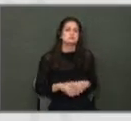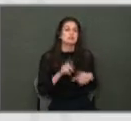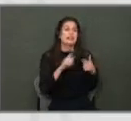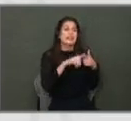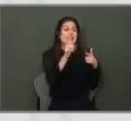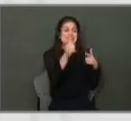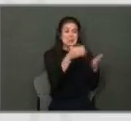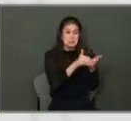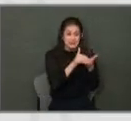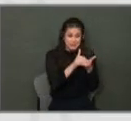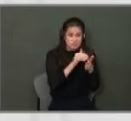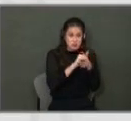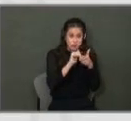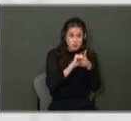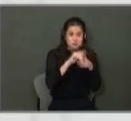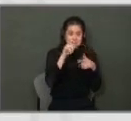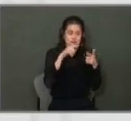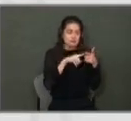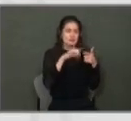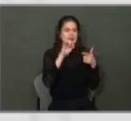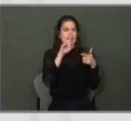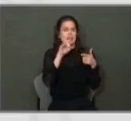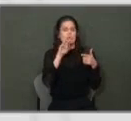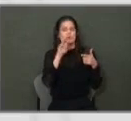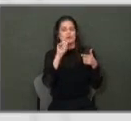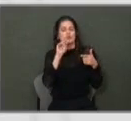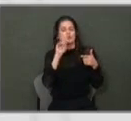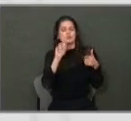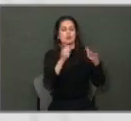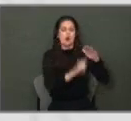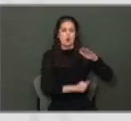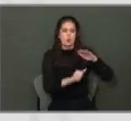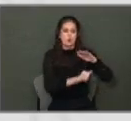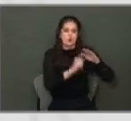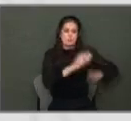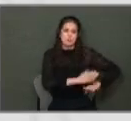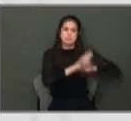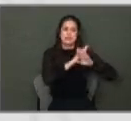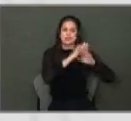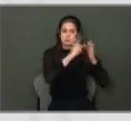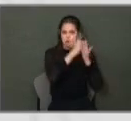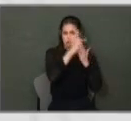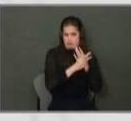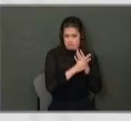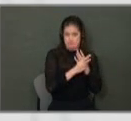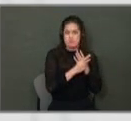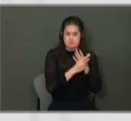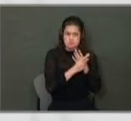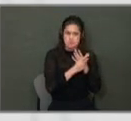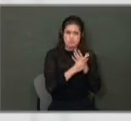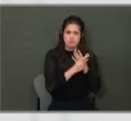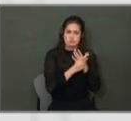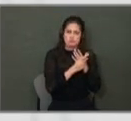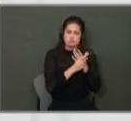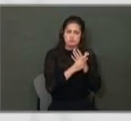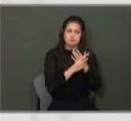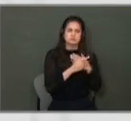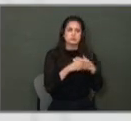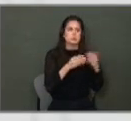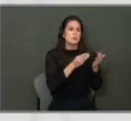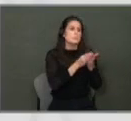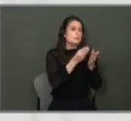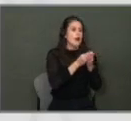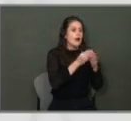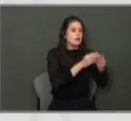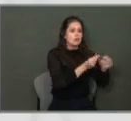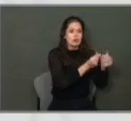Ten of it is in the Edwards Aquifer Protection Program where we buy property